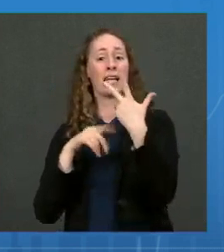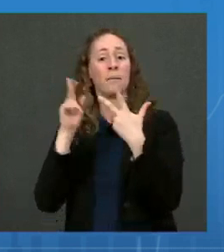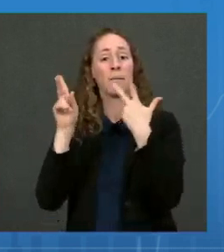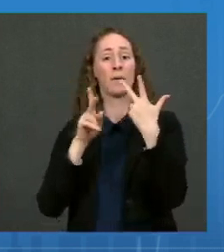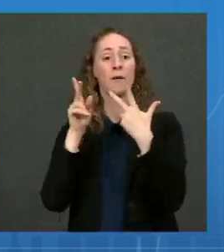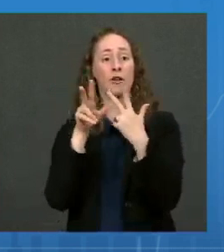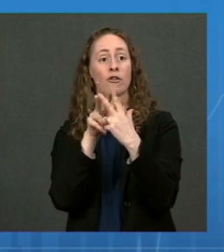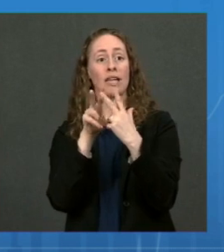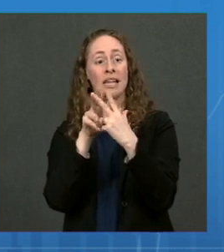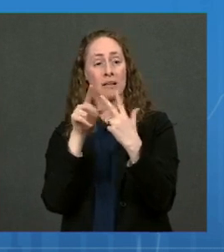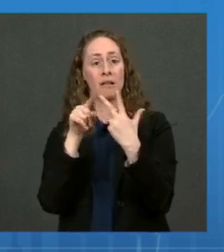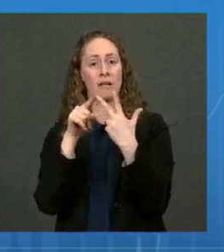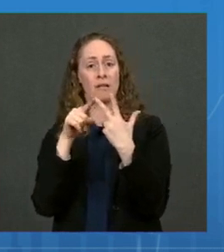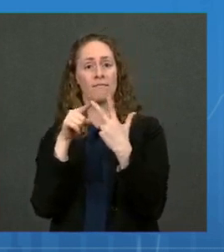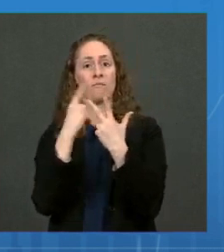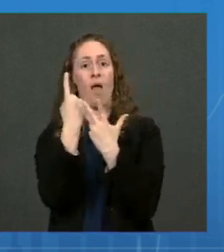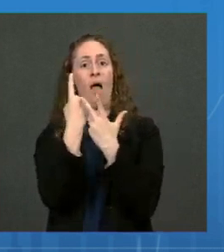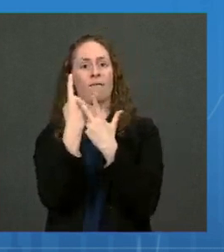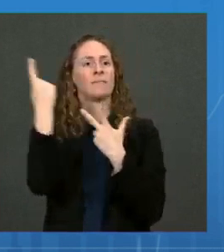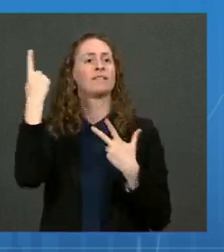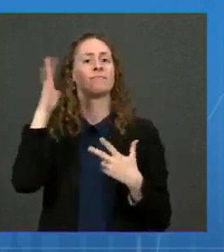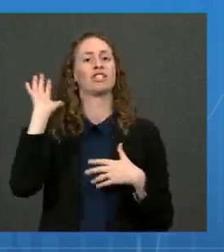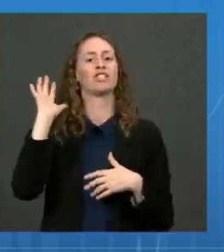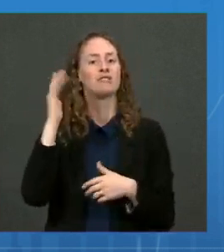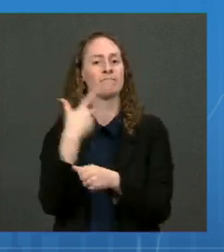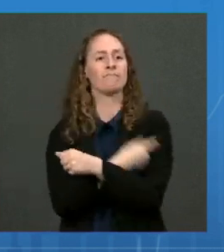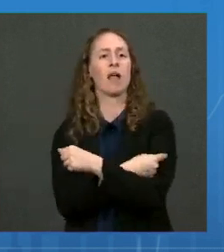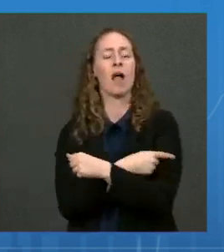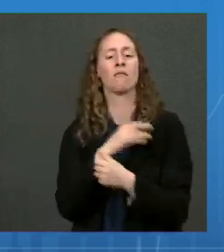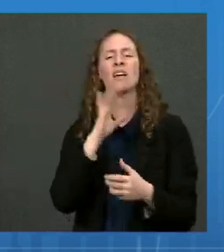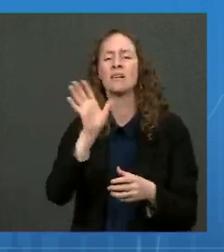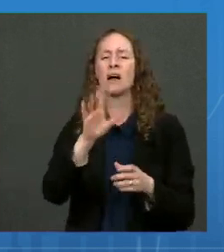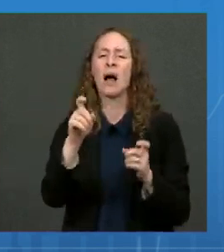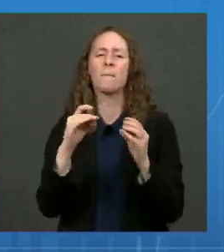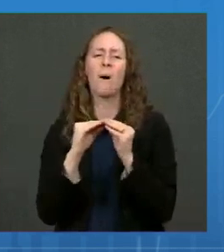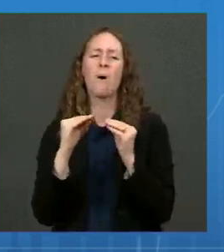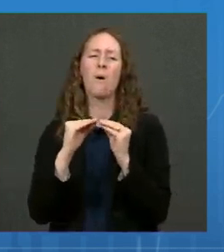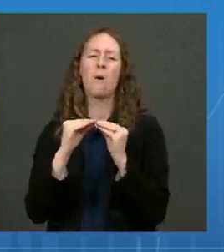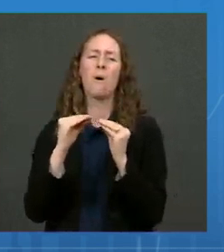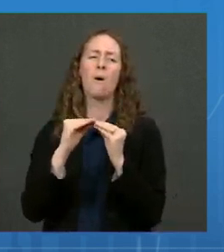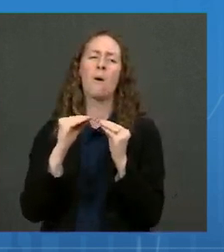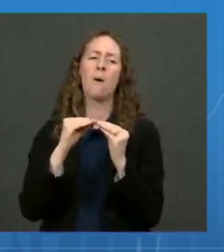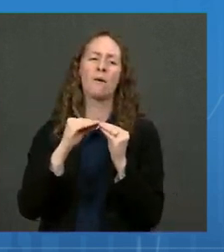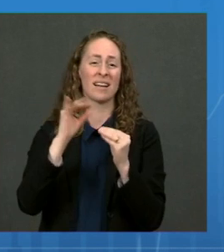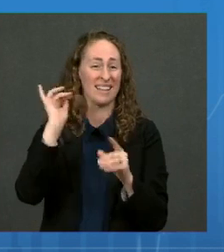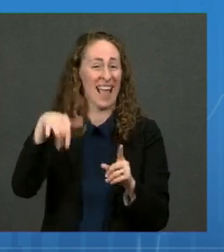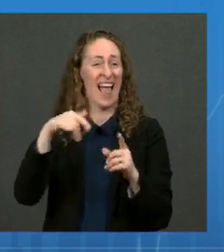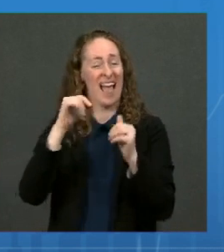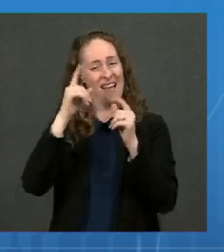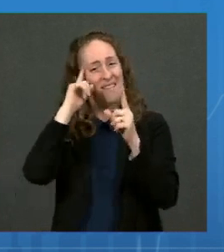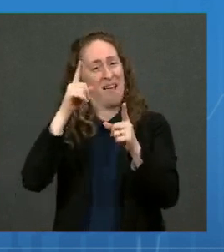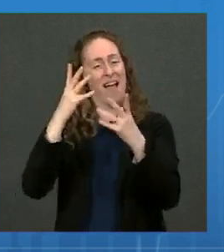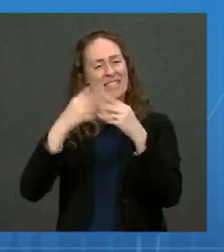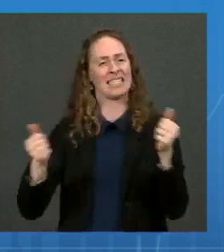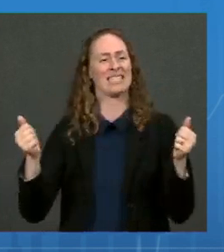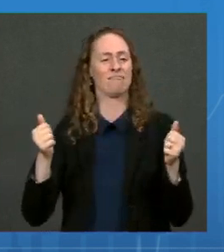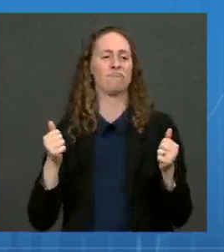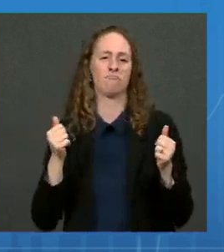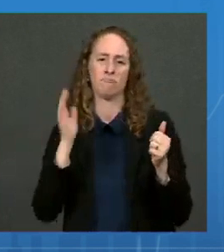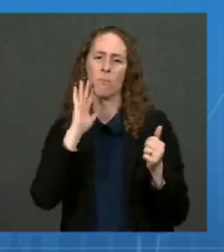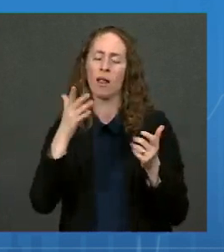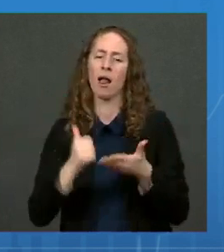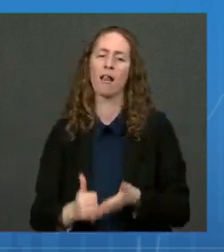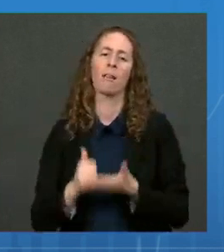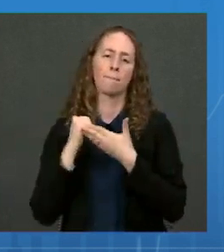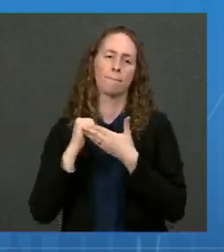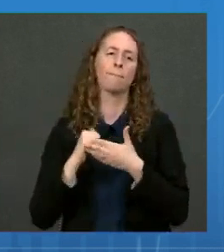Three there's clearly more work to be done. And we know that getting more people vaccinated is how we'll accelerate the path out of the pandemic to bring down